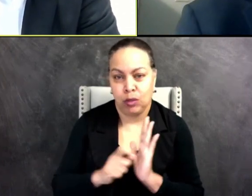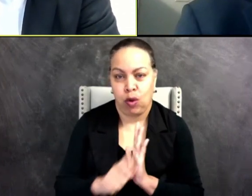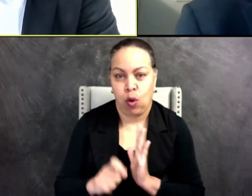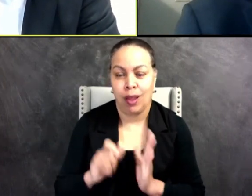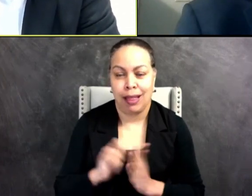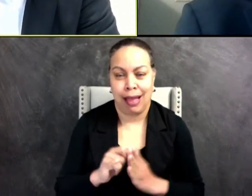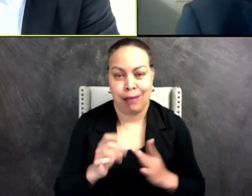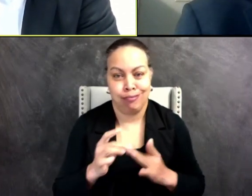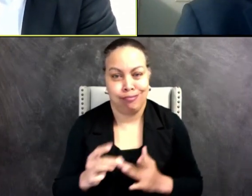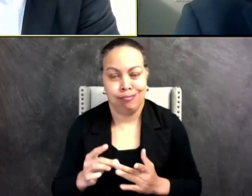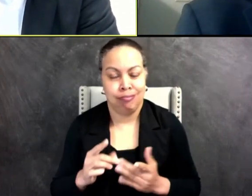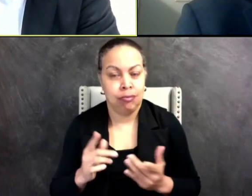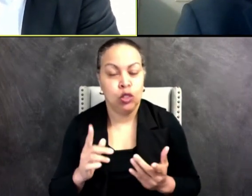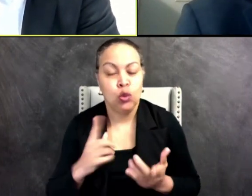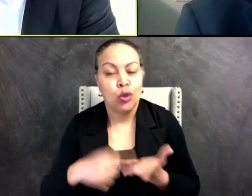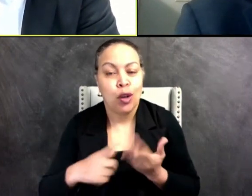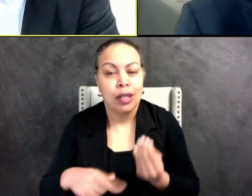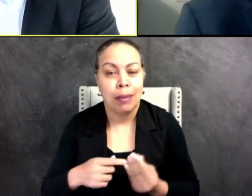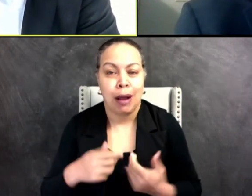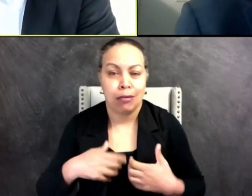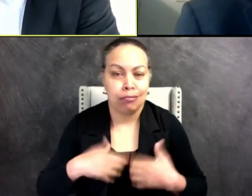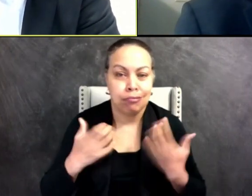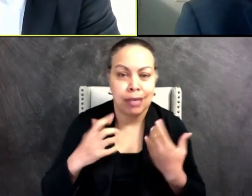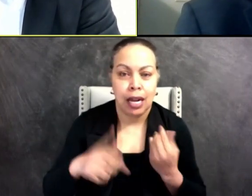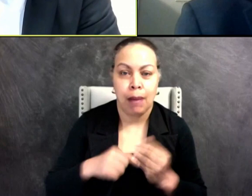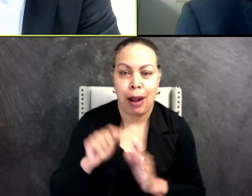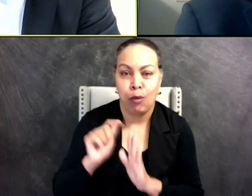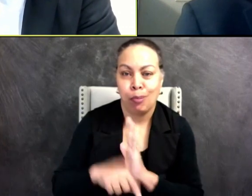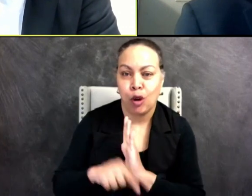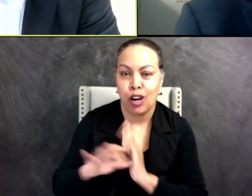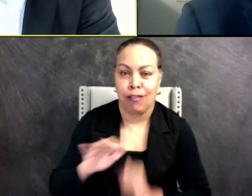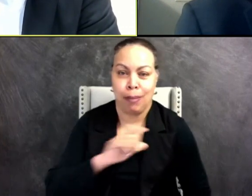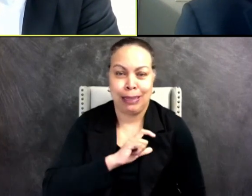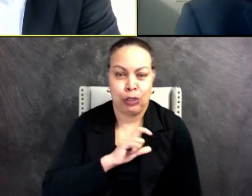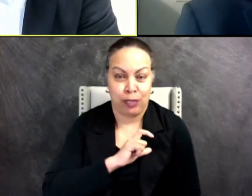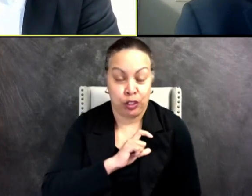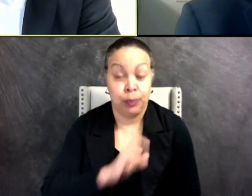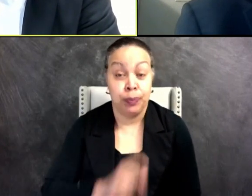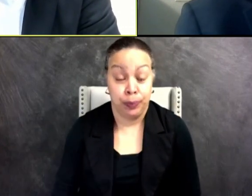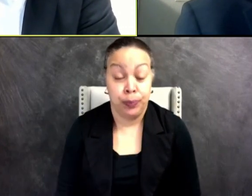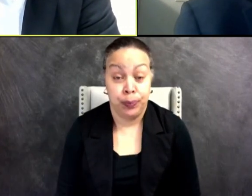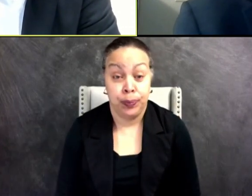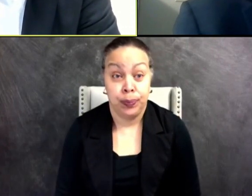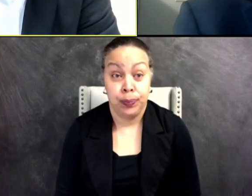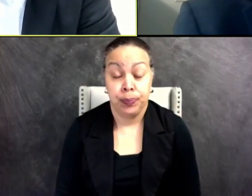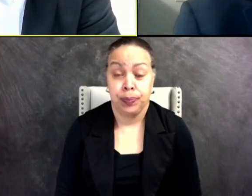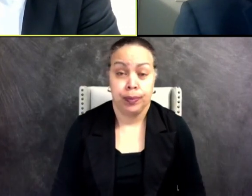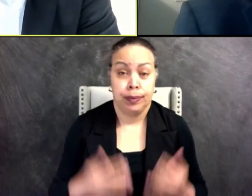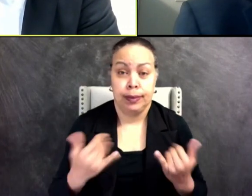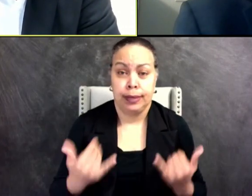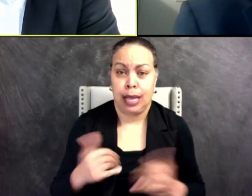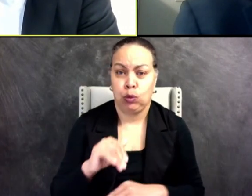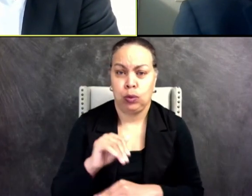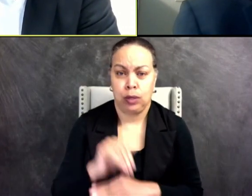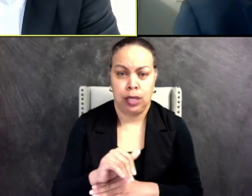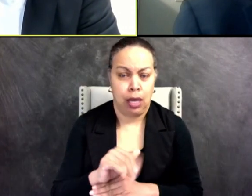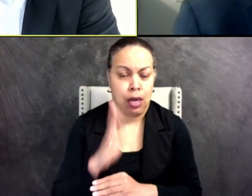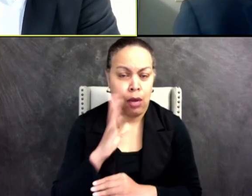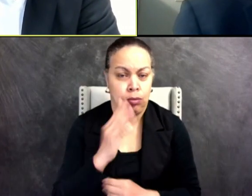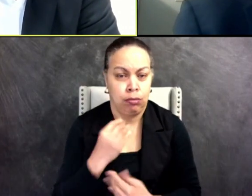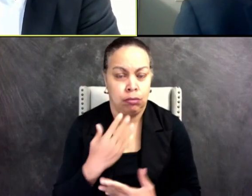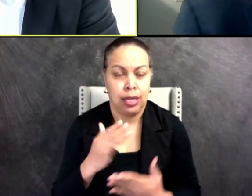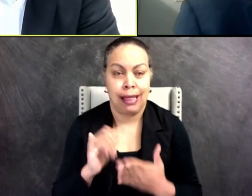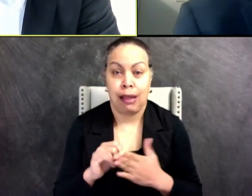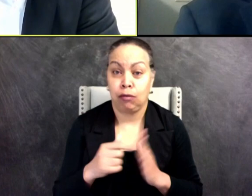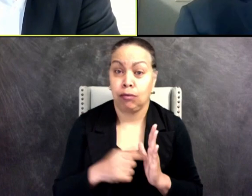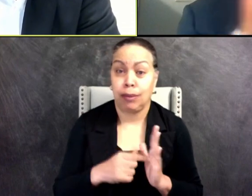writings was the anger around the murder of police officers. I want to, on this call tonight, say this on behalf of social